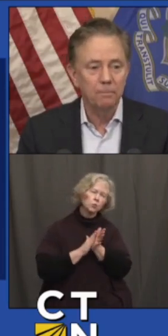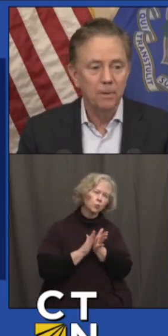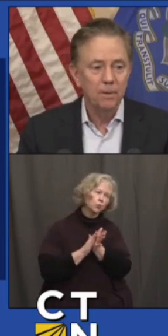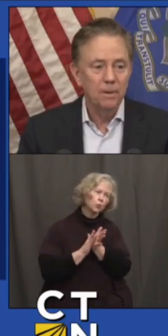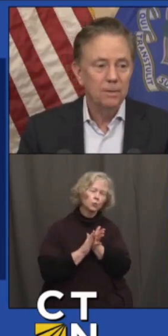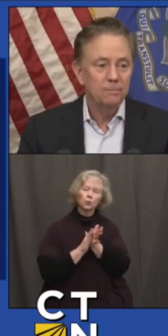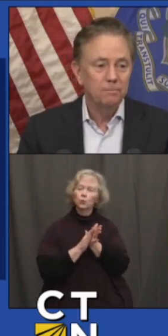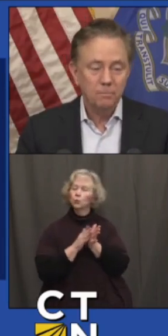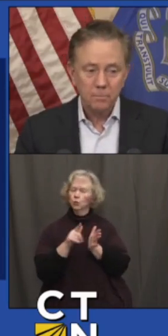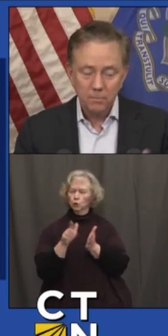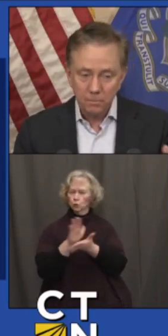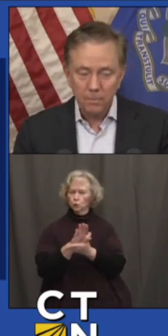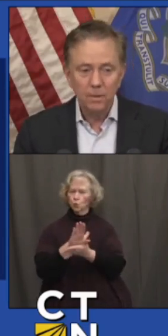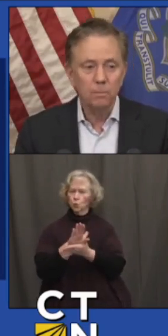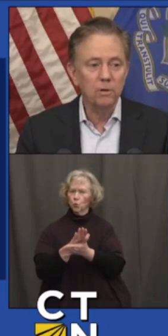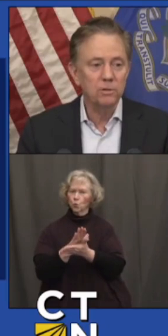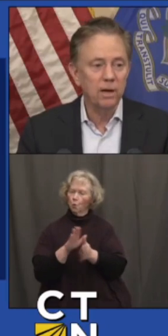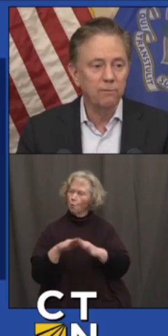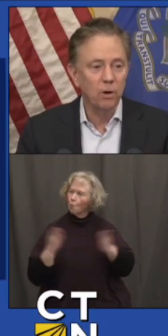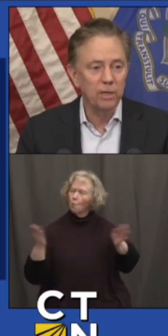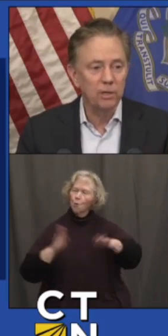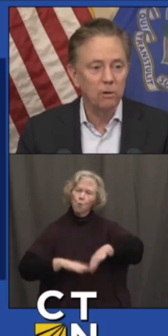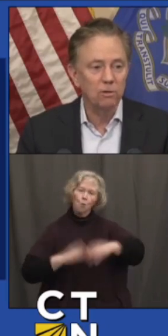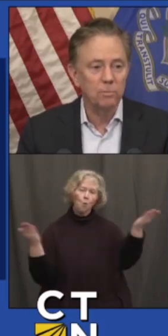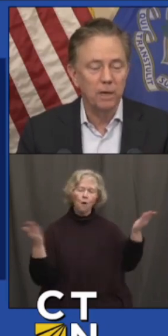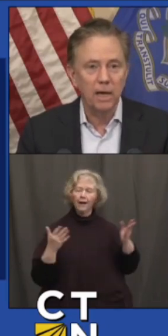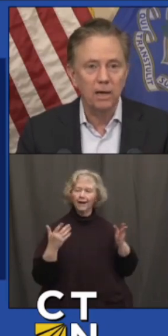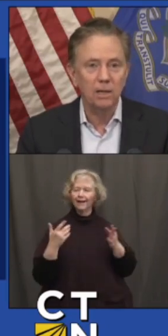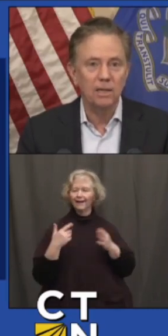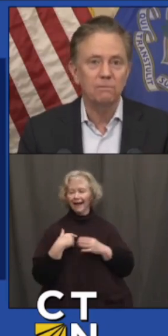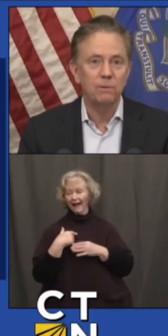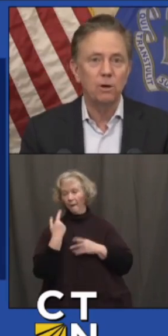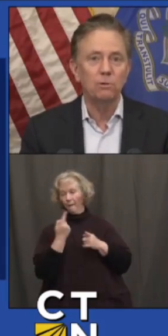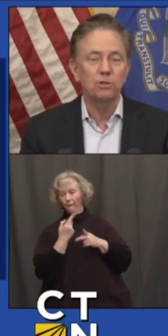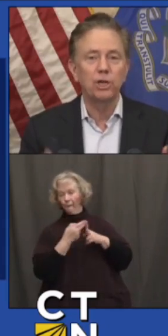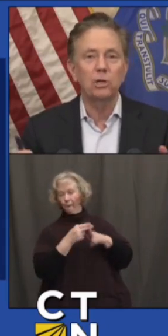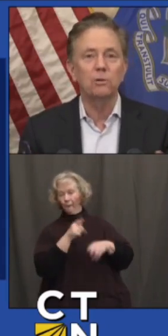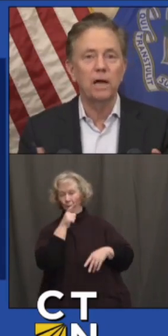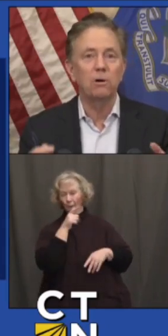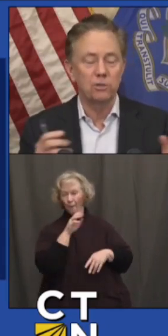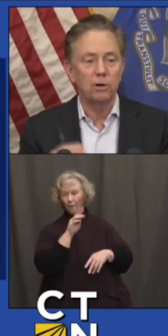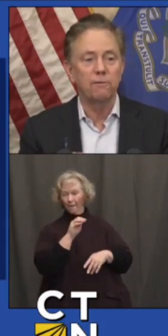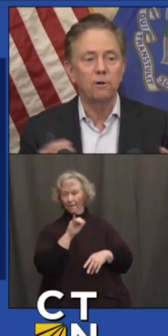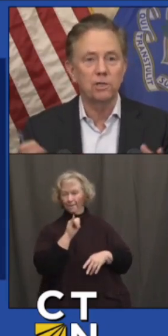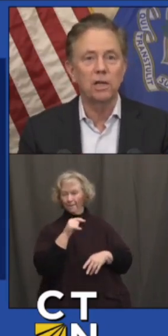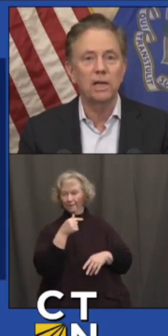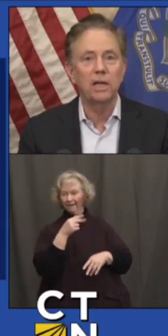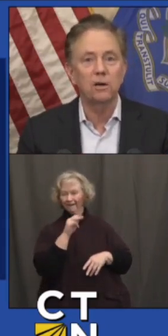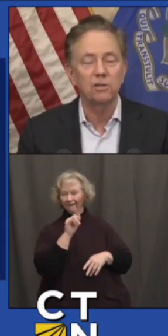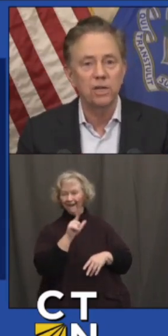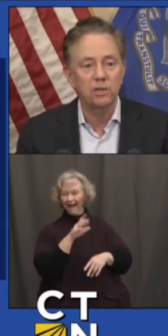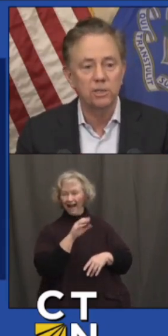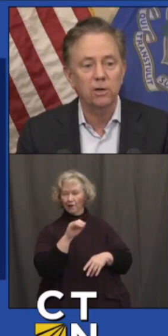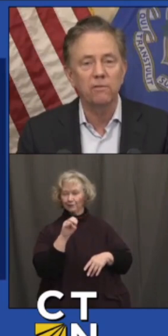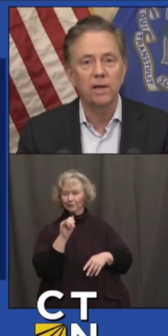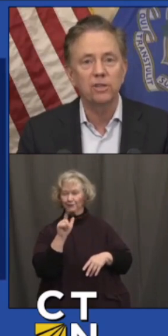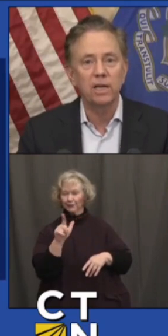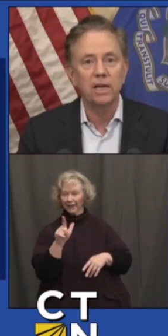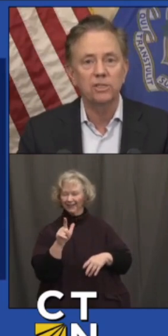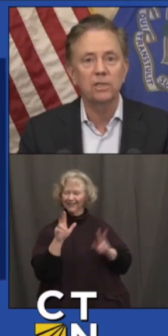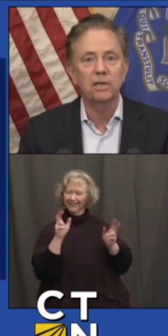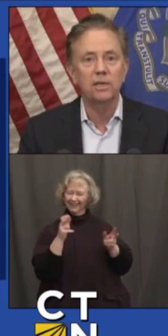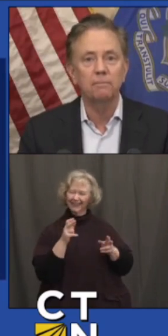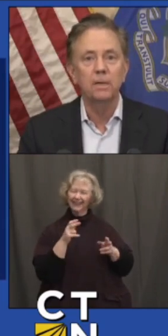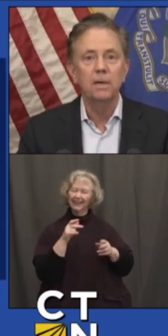the person I formerly know is Miguel and we know is Jill. Now it's our First Lady and our Secretary of